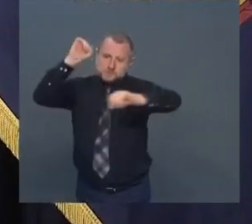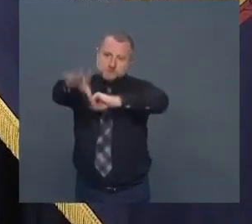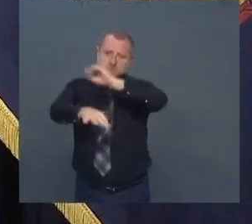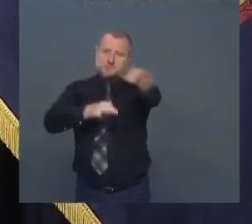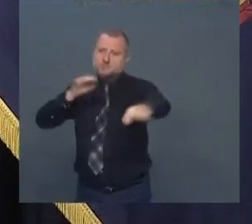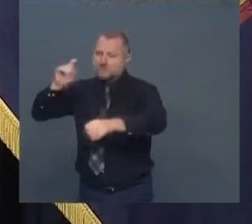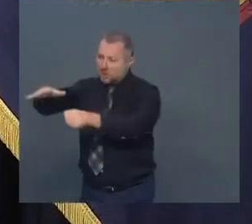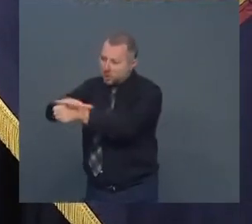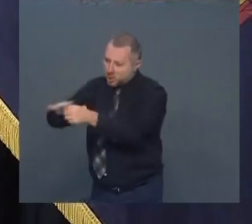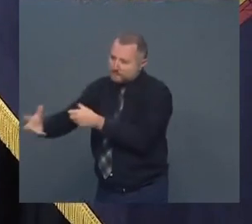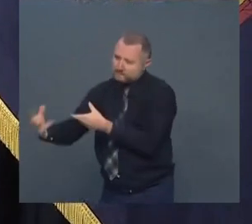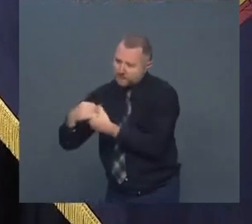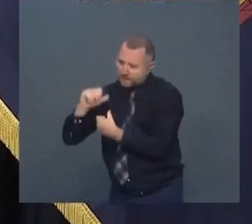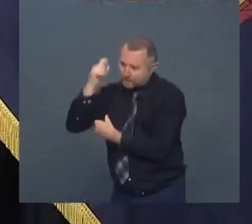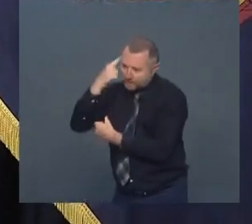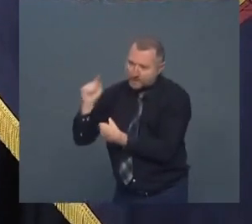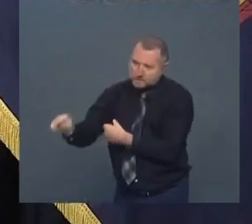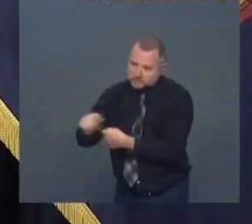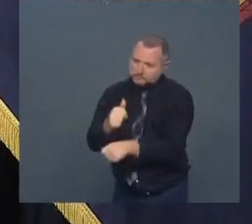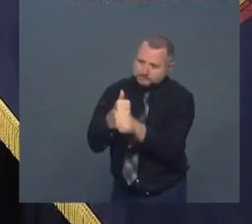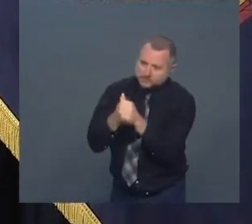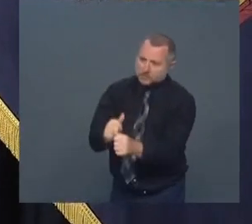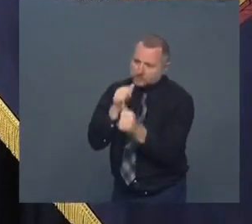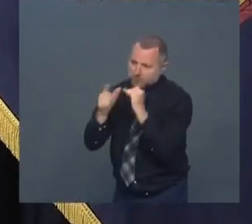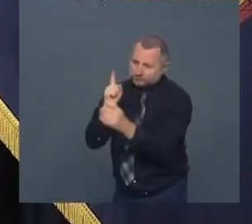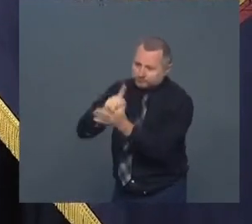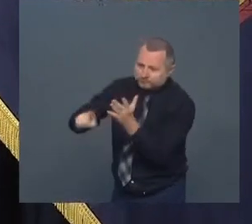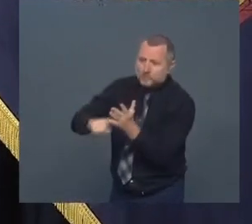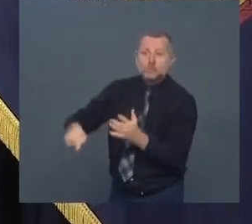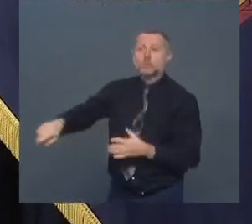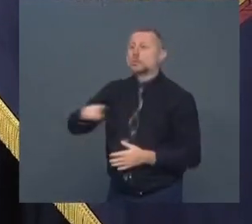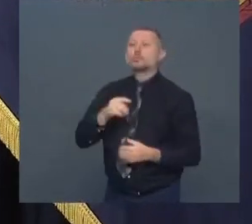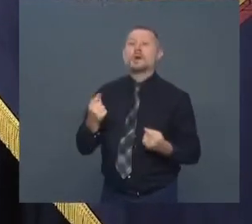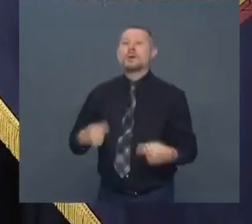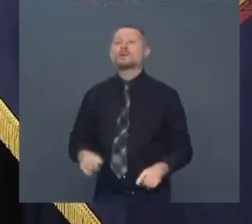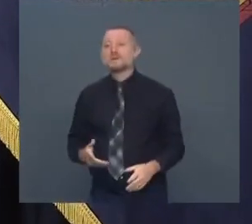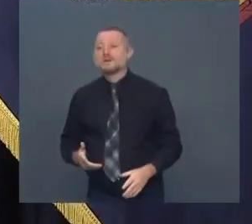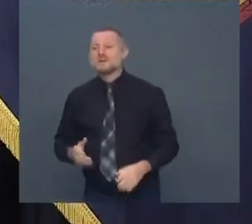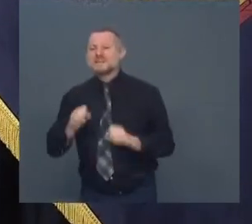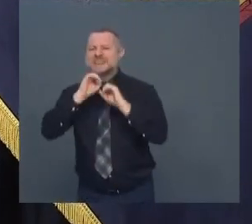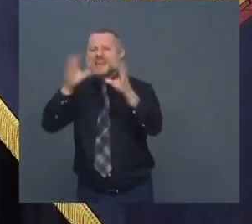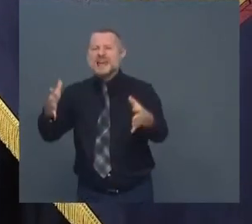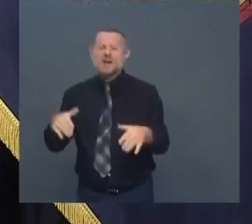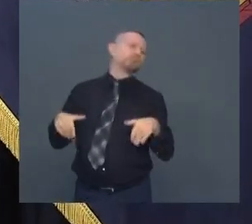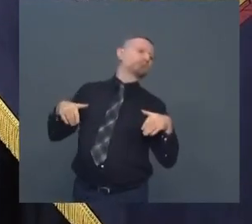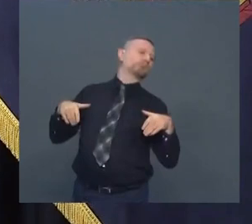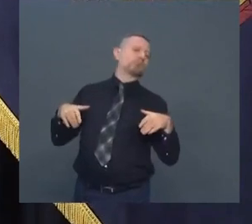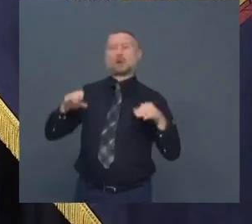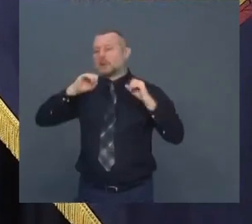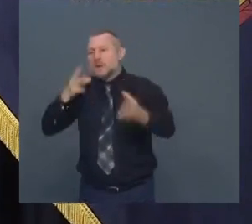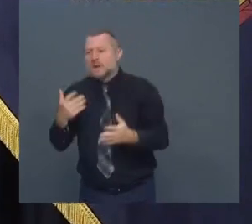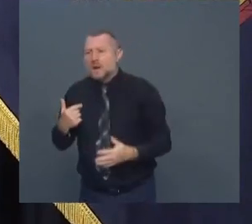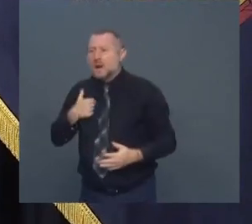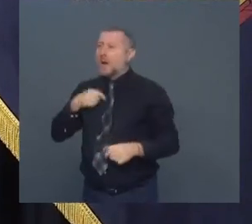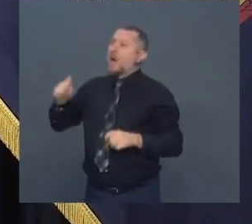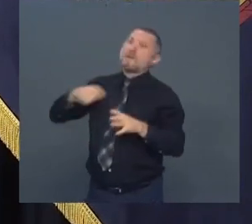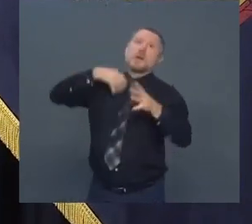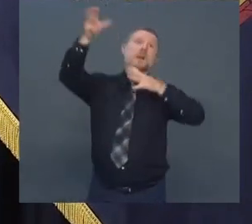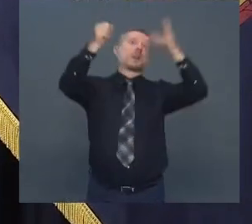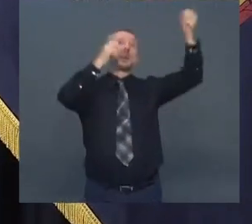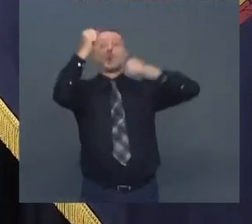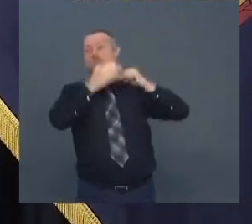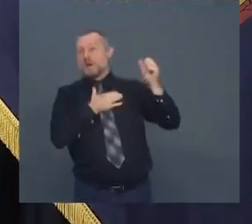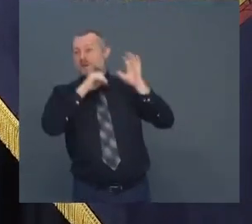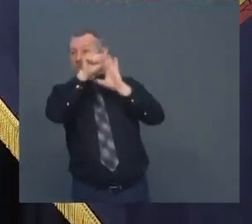bar enforcement what happened nothing what wound up happening I had to put a task force together to do it